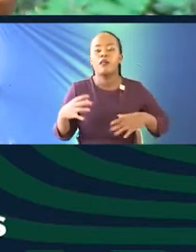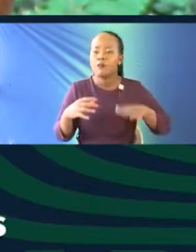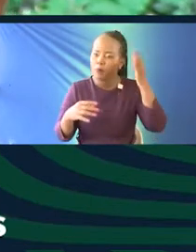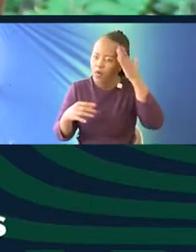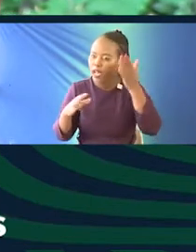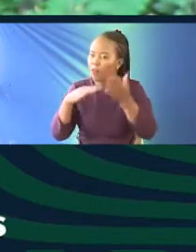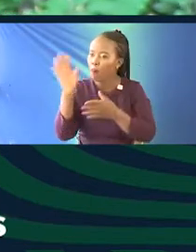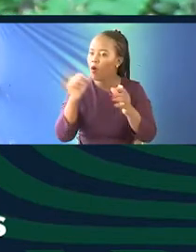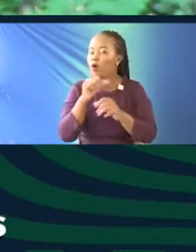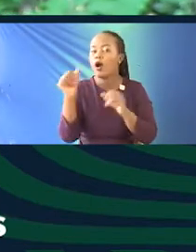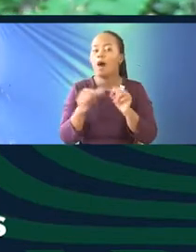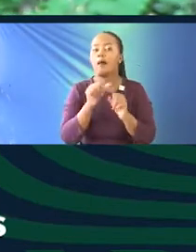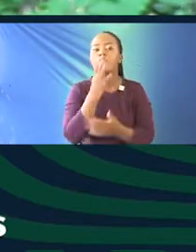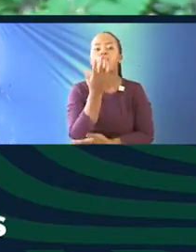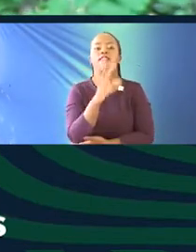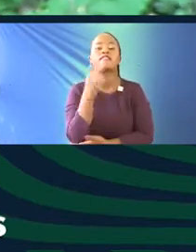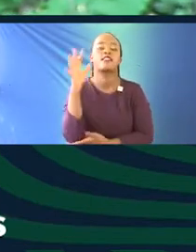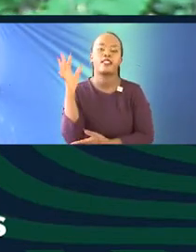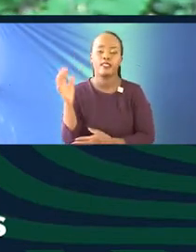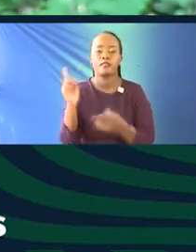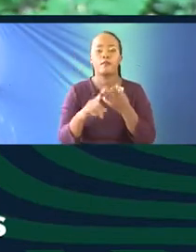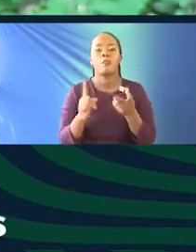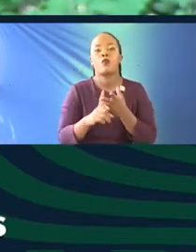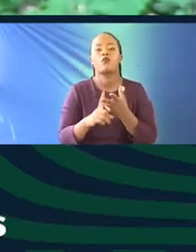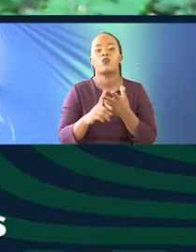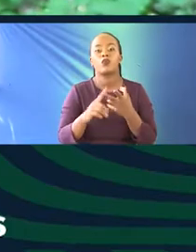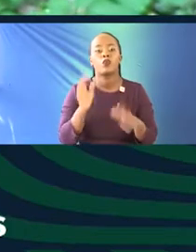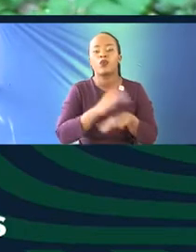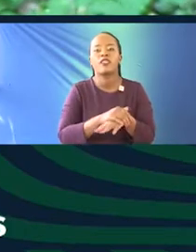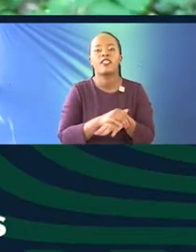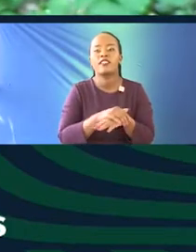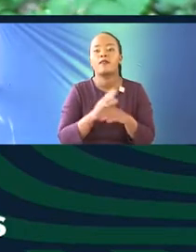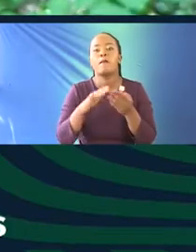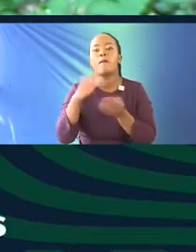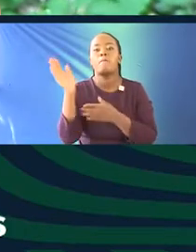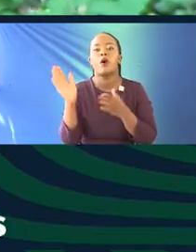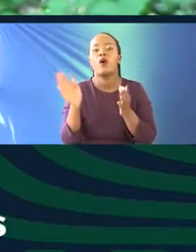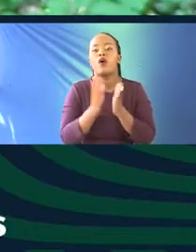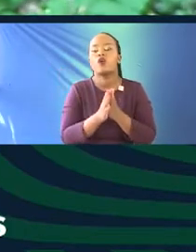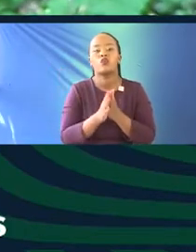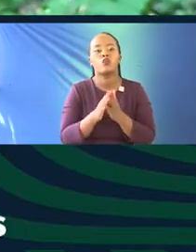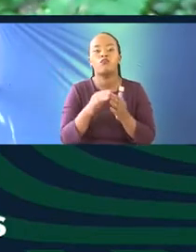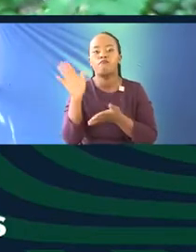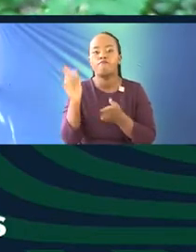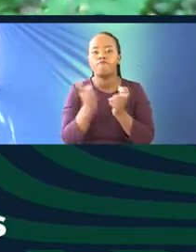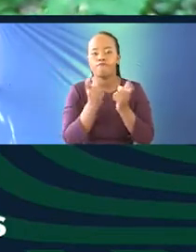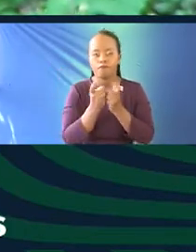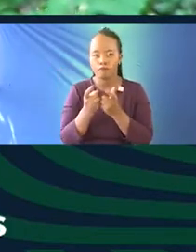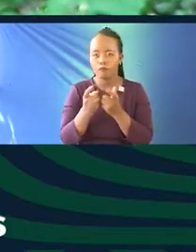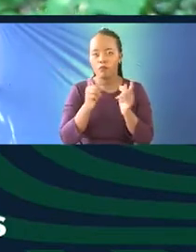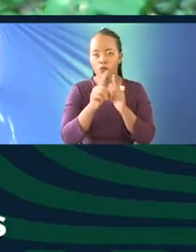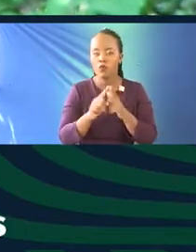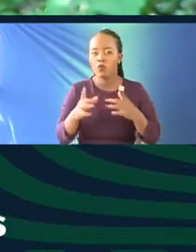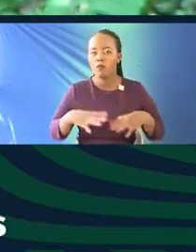and then they get the benefit from the herbs. They get healed or their pain is alleviated or whatever it is that is happening to